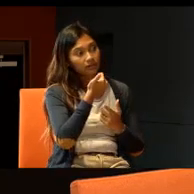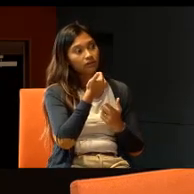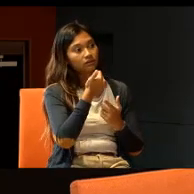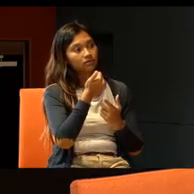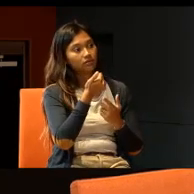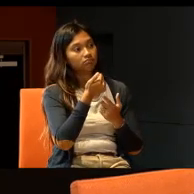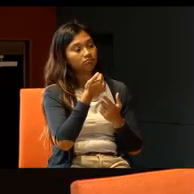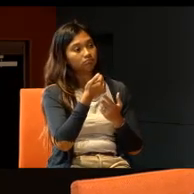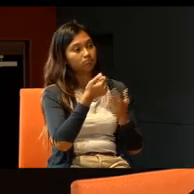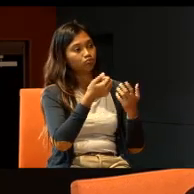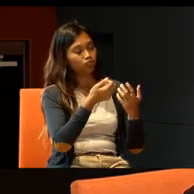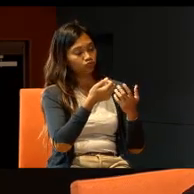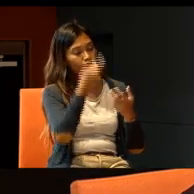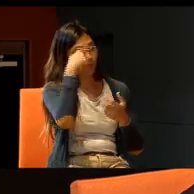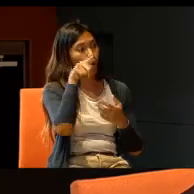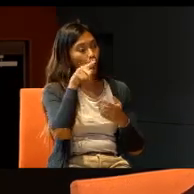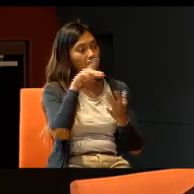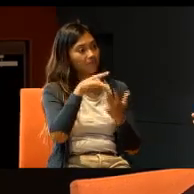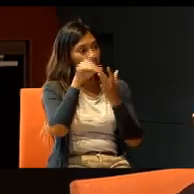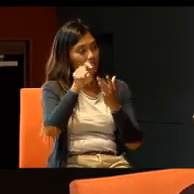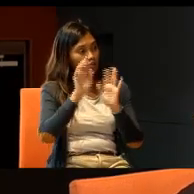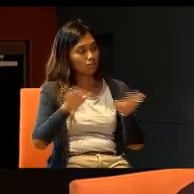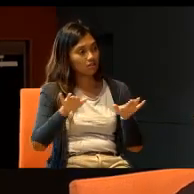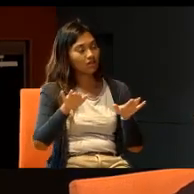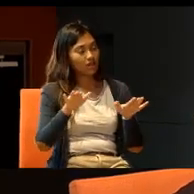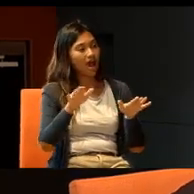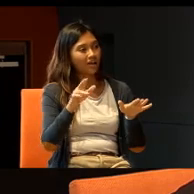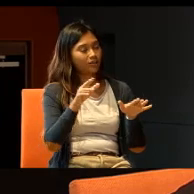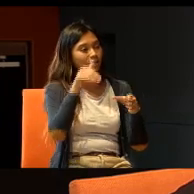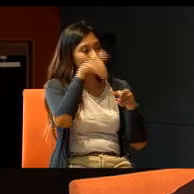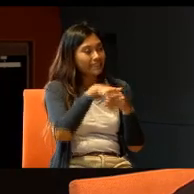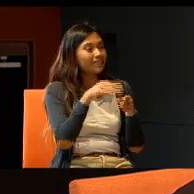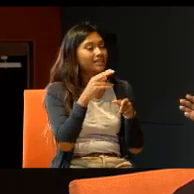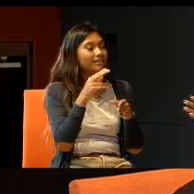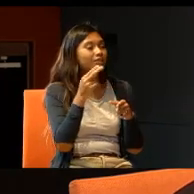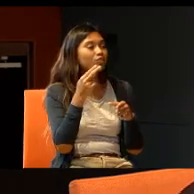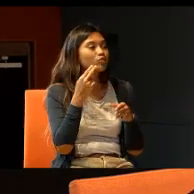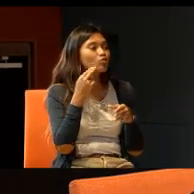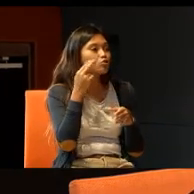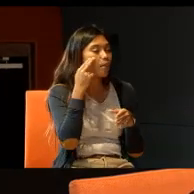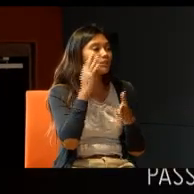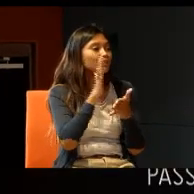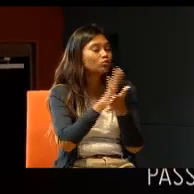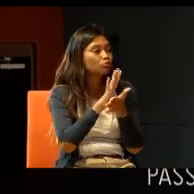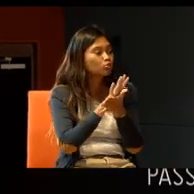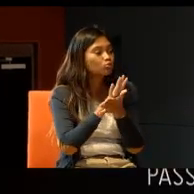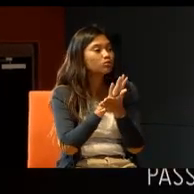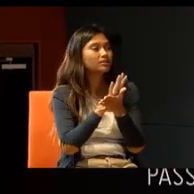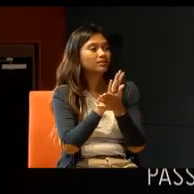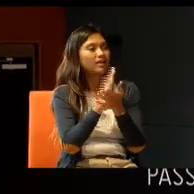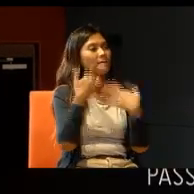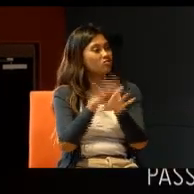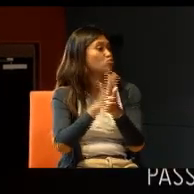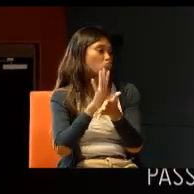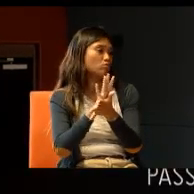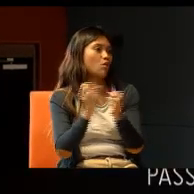get them to be, in normal schools, with regular children, without special needs?